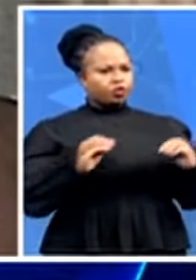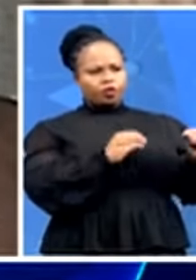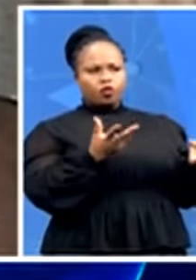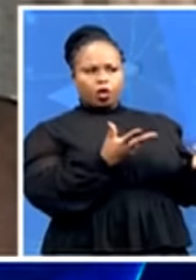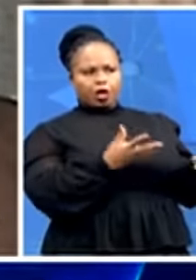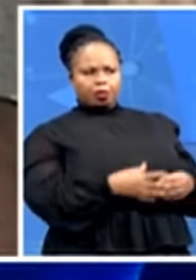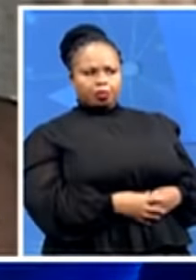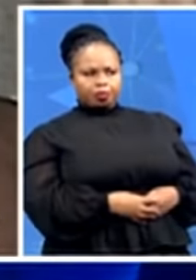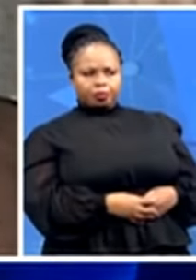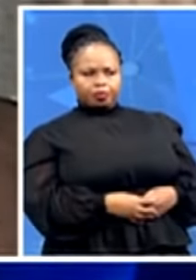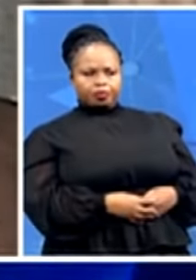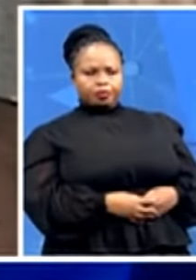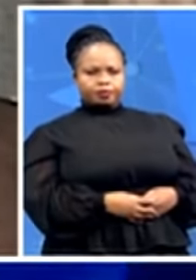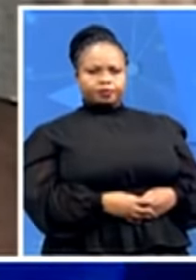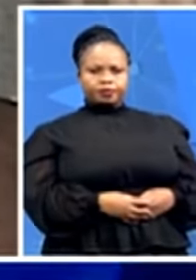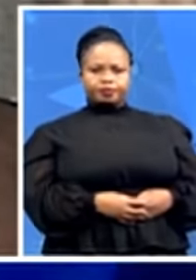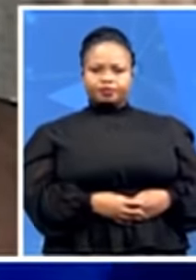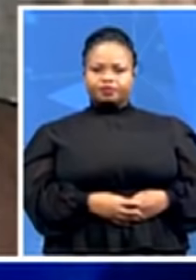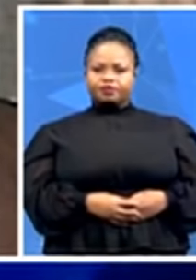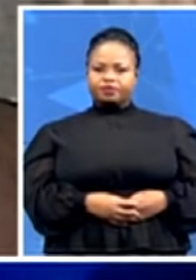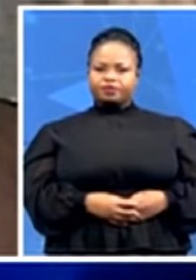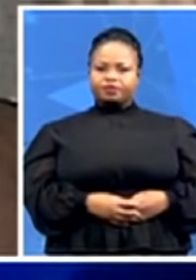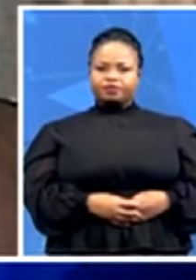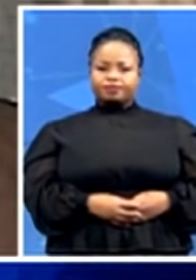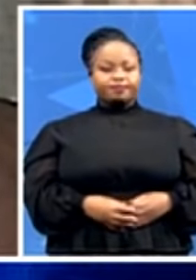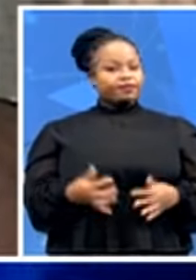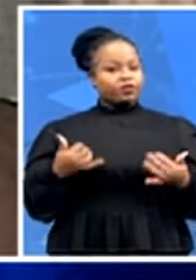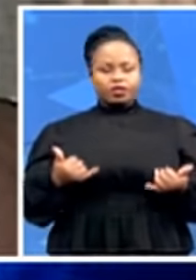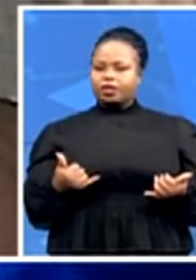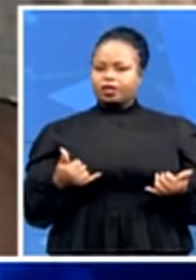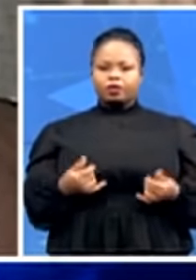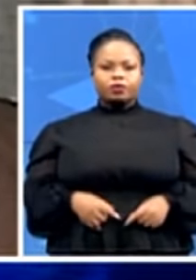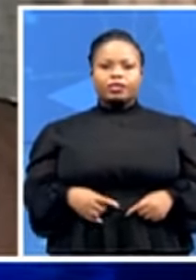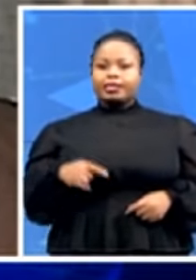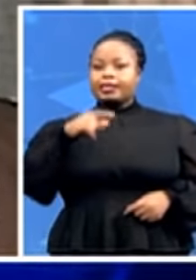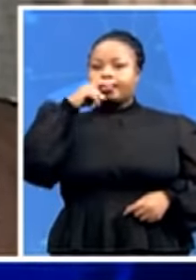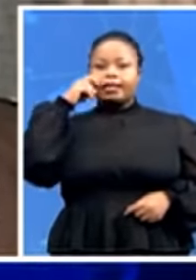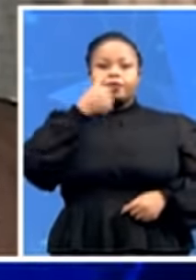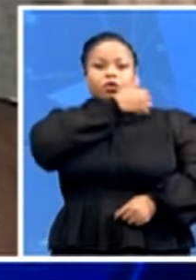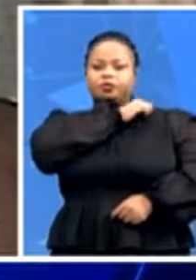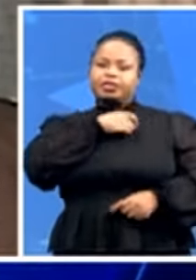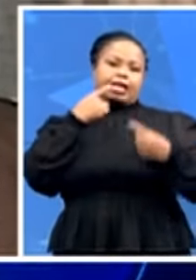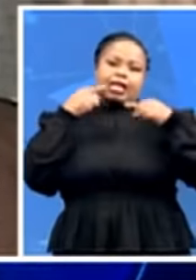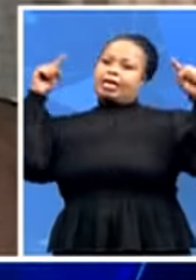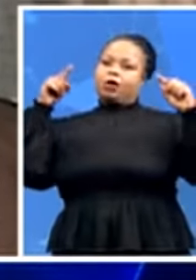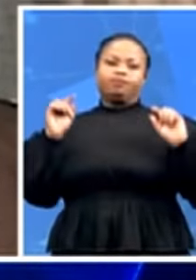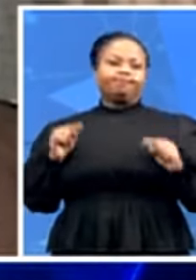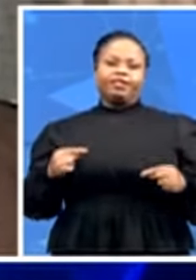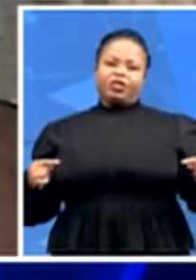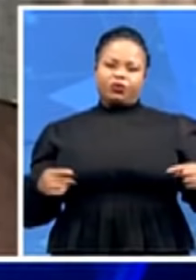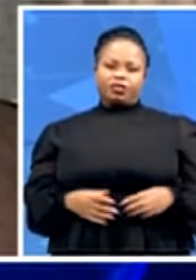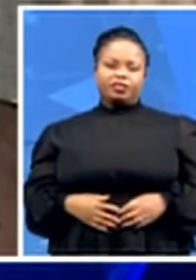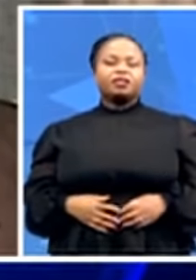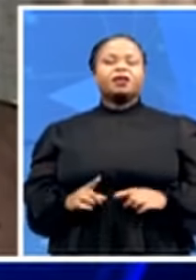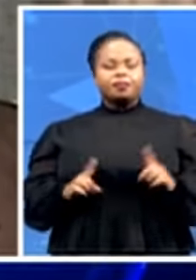At this stage, we are unable to confirm the name of the hospital, but definitely it's a facility outside the correctional